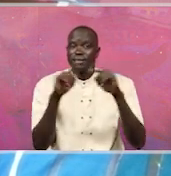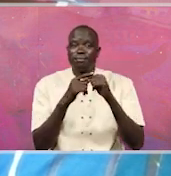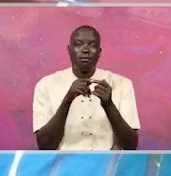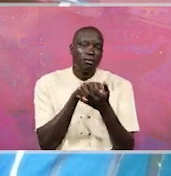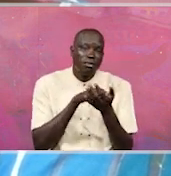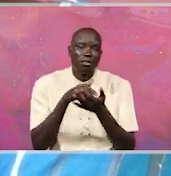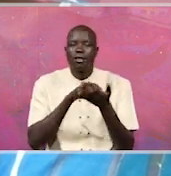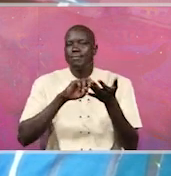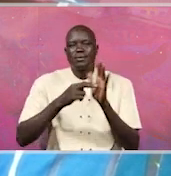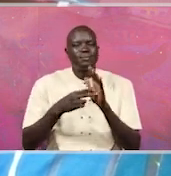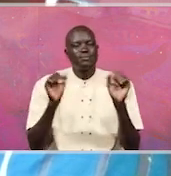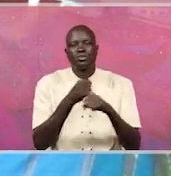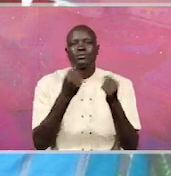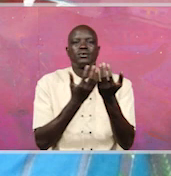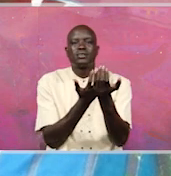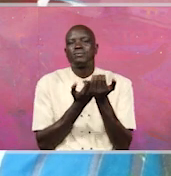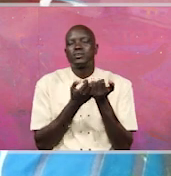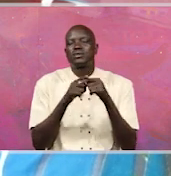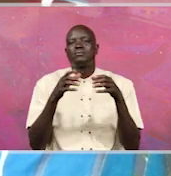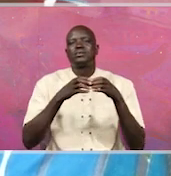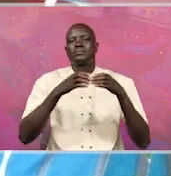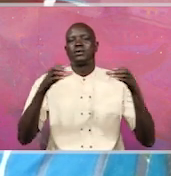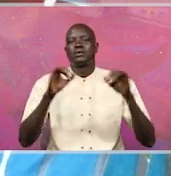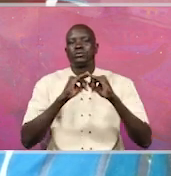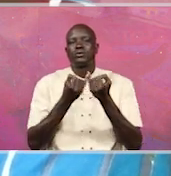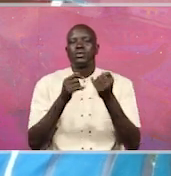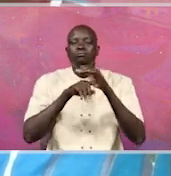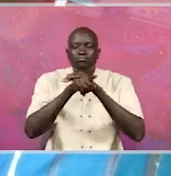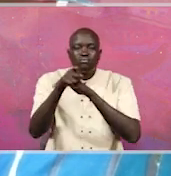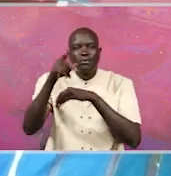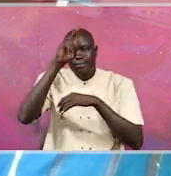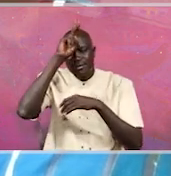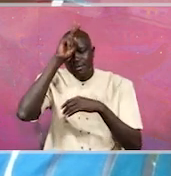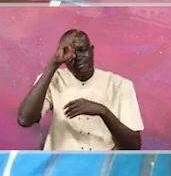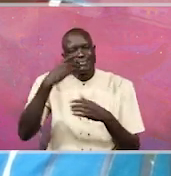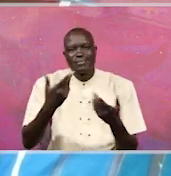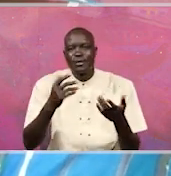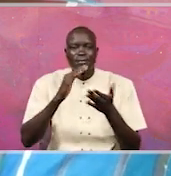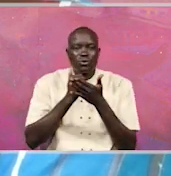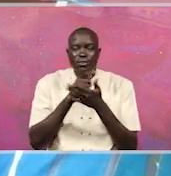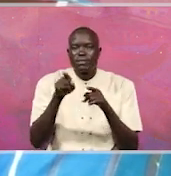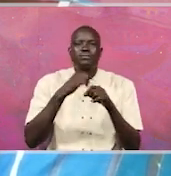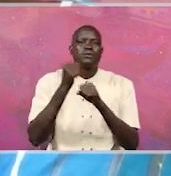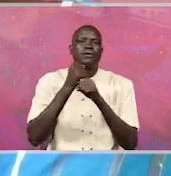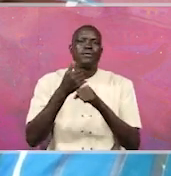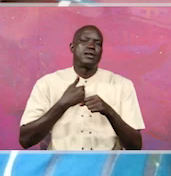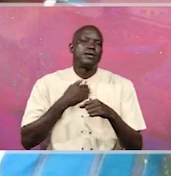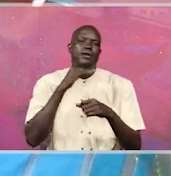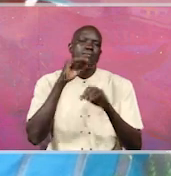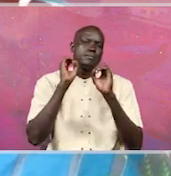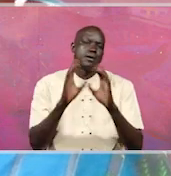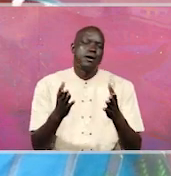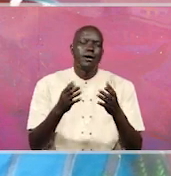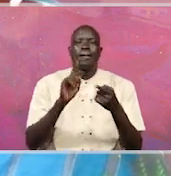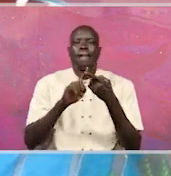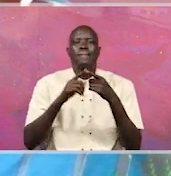don't even expect that institutions to expand up country. Because where they are, they don't have enough employees. Because there is a